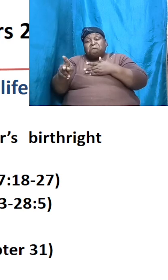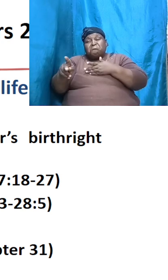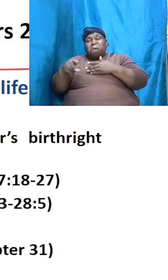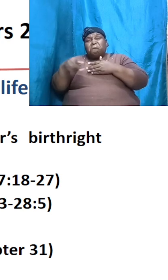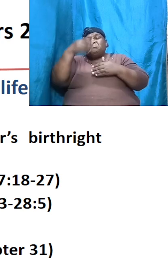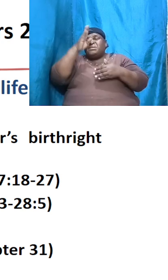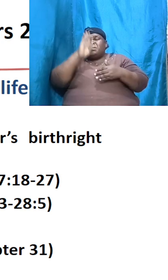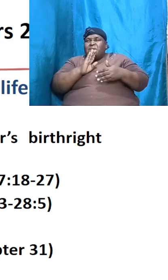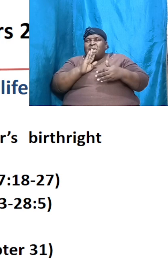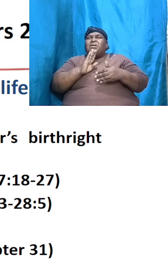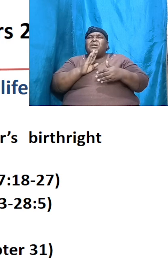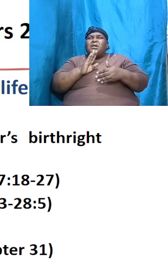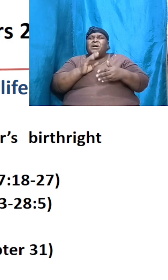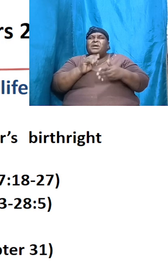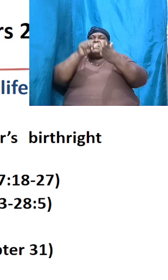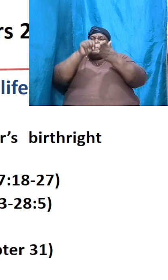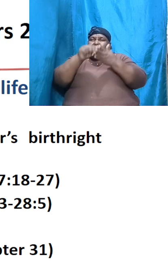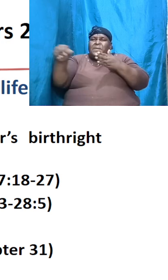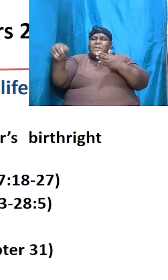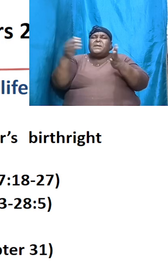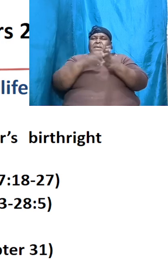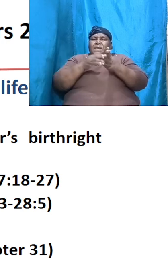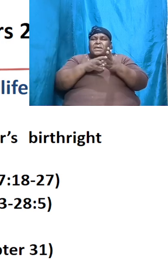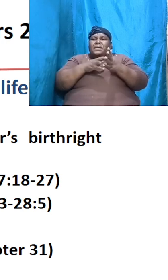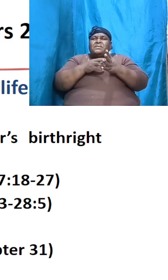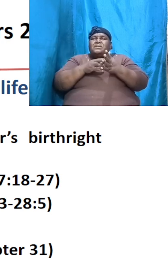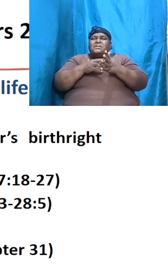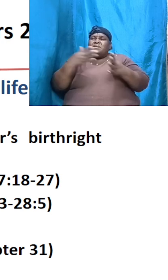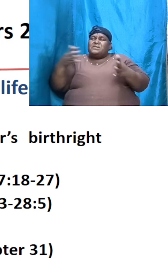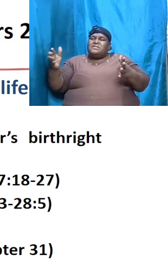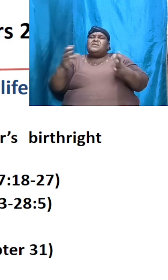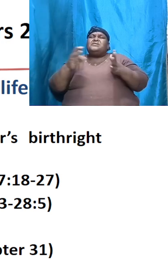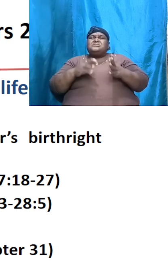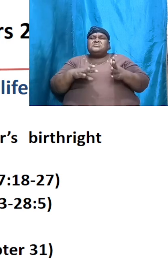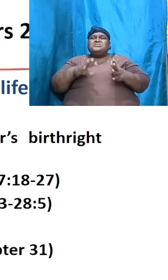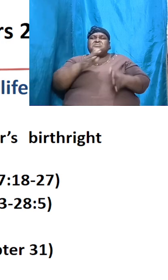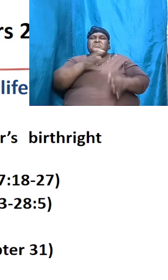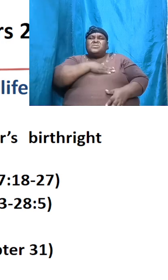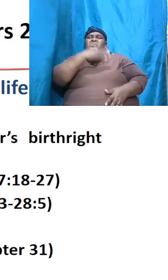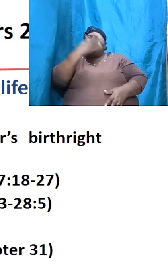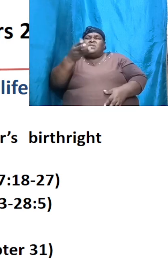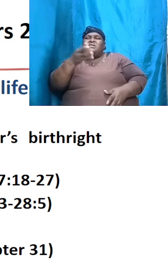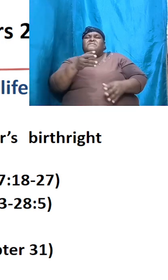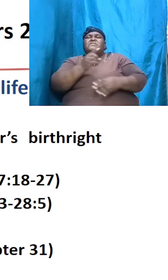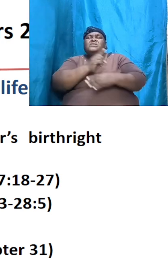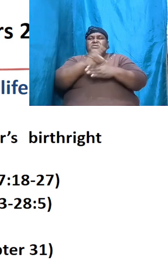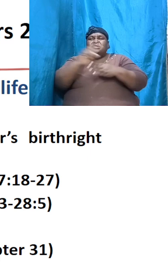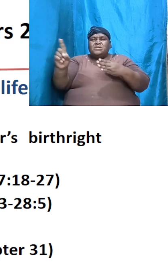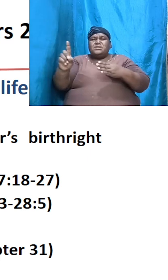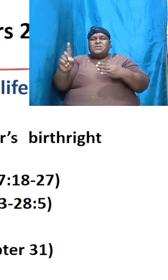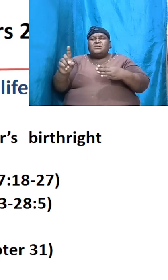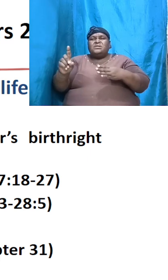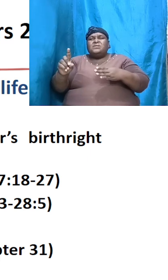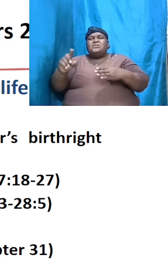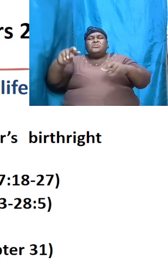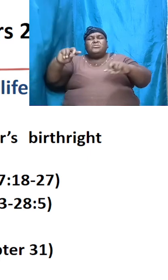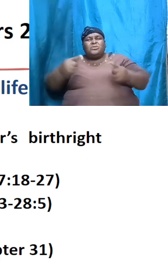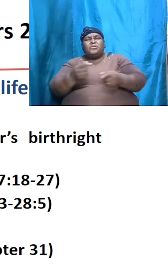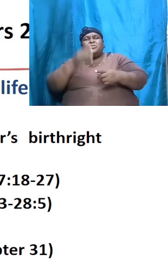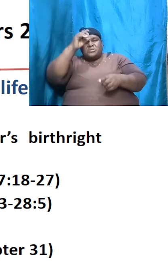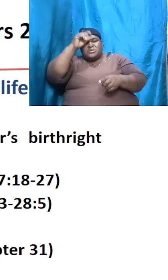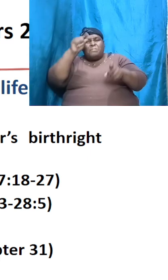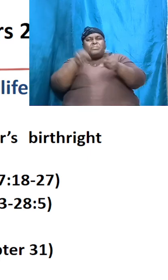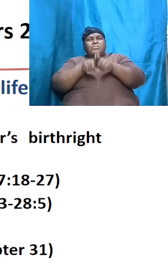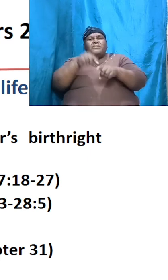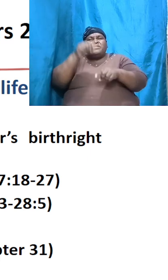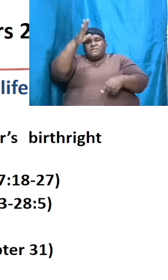payback for the things that he willfully did to hurt his brother to hurt his father to hurt